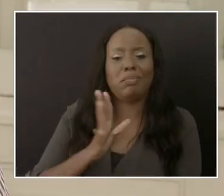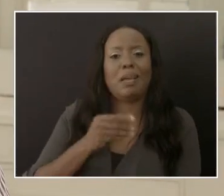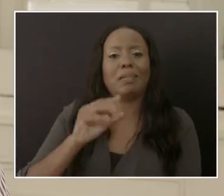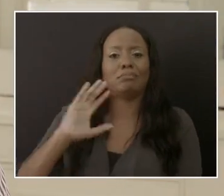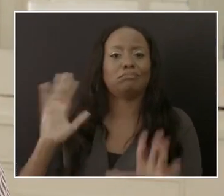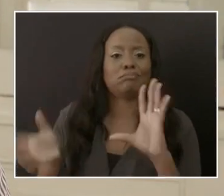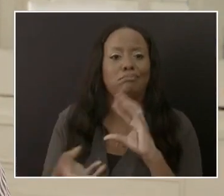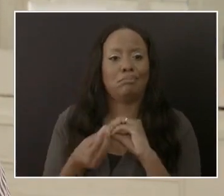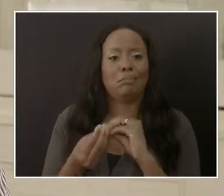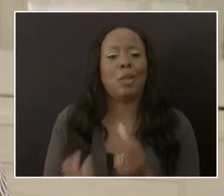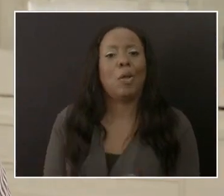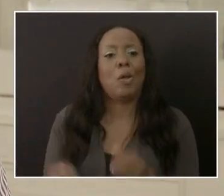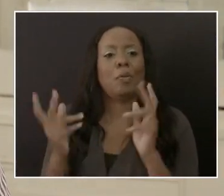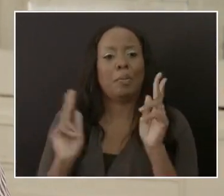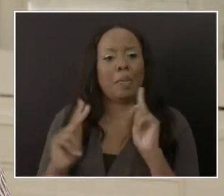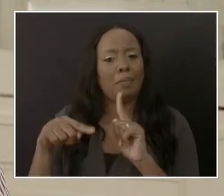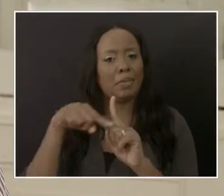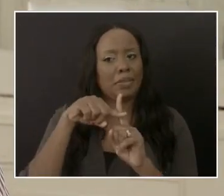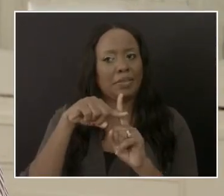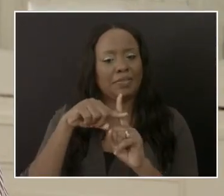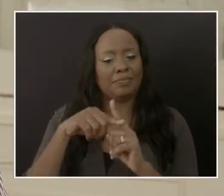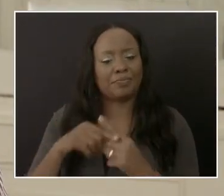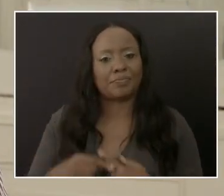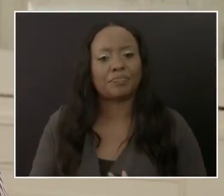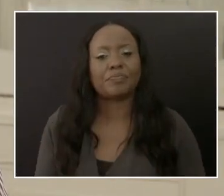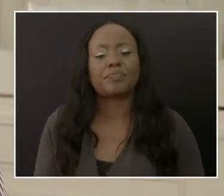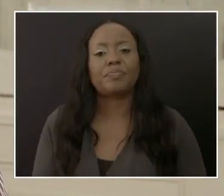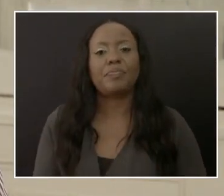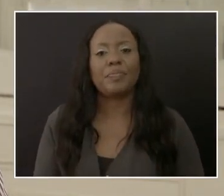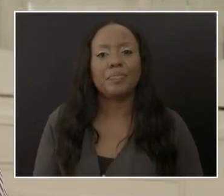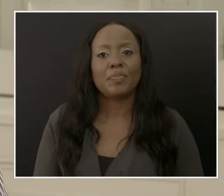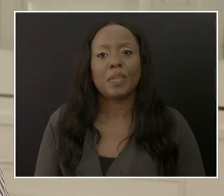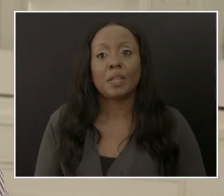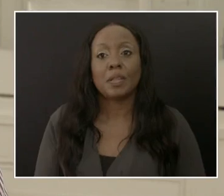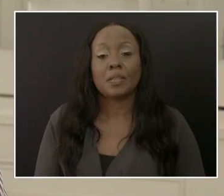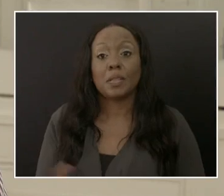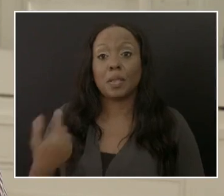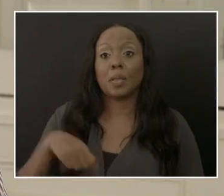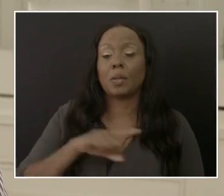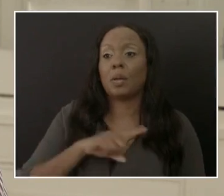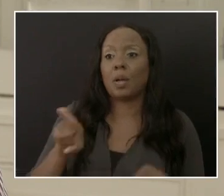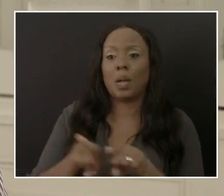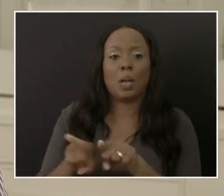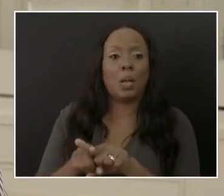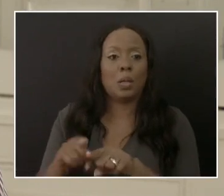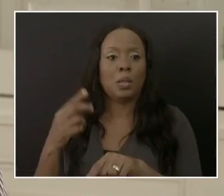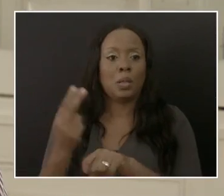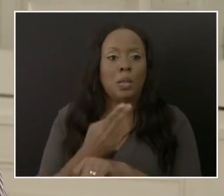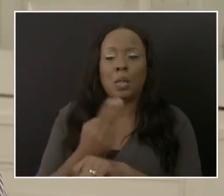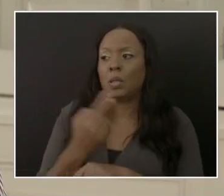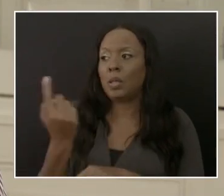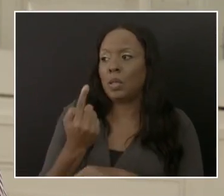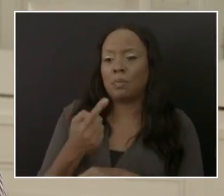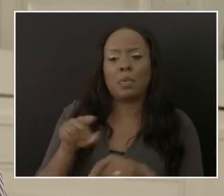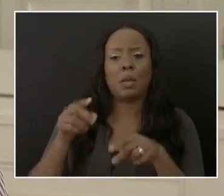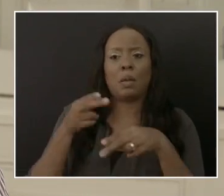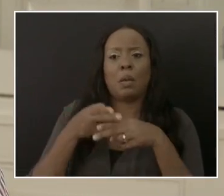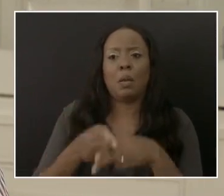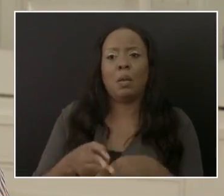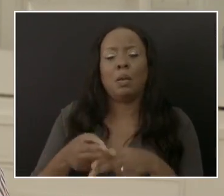counts. In addition, we also use a measure called the R effective,